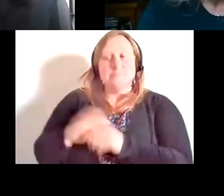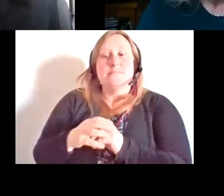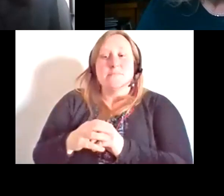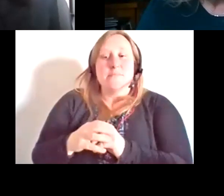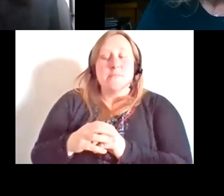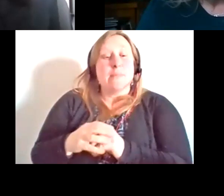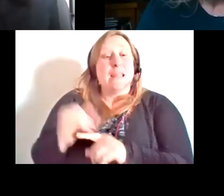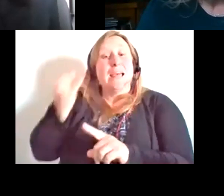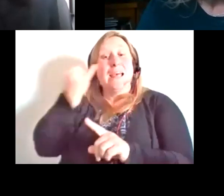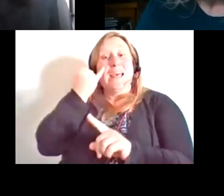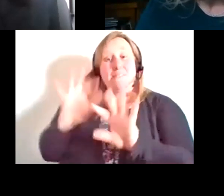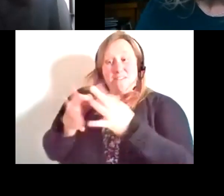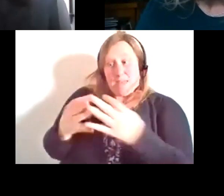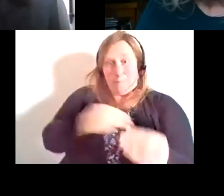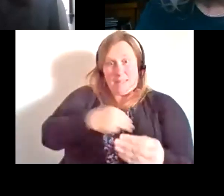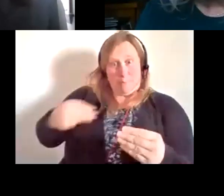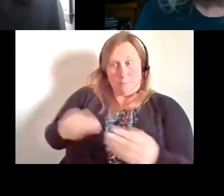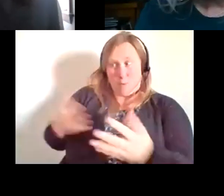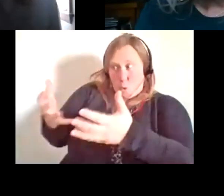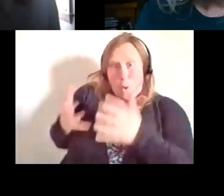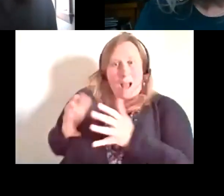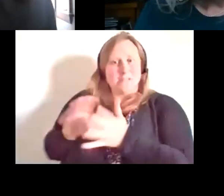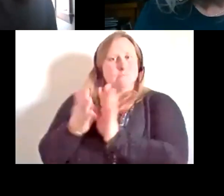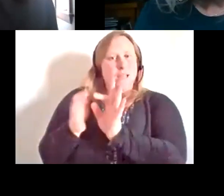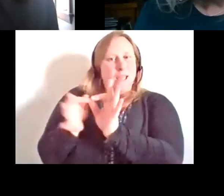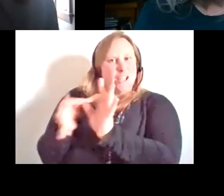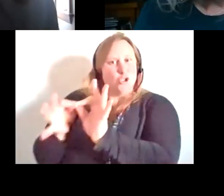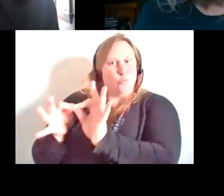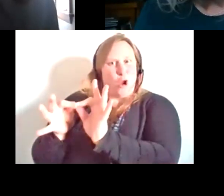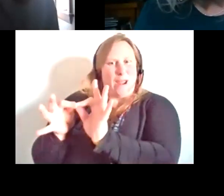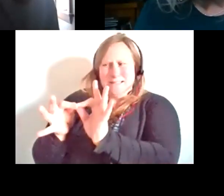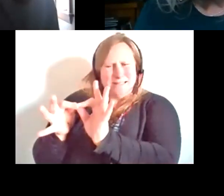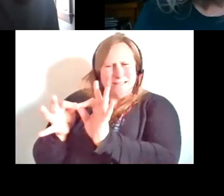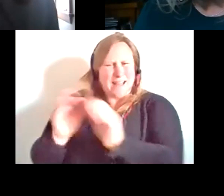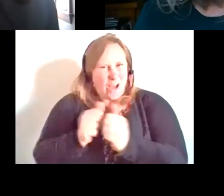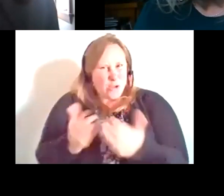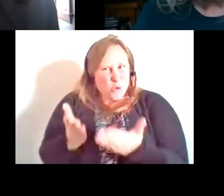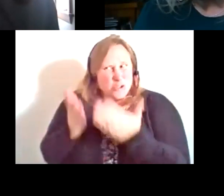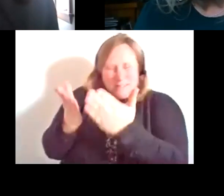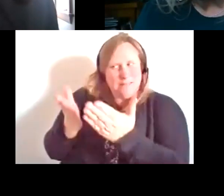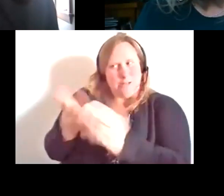If a family member wants to interpret, how can you suggest another interpreter without insulting them?